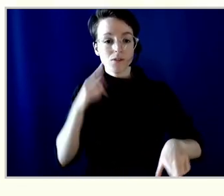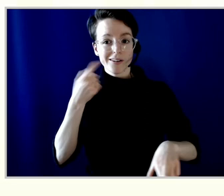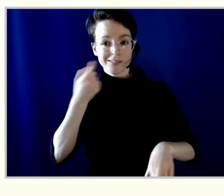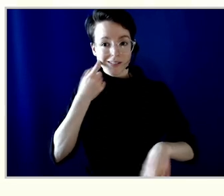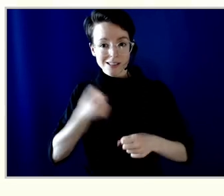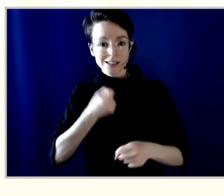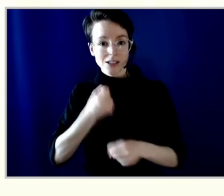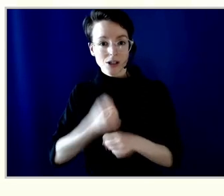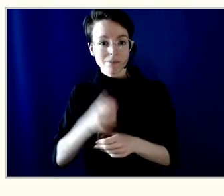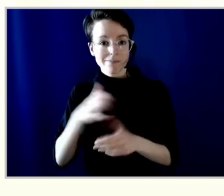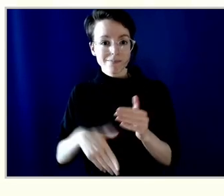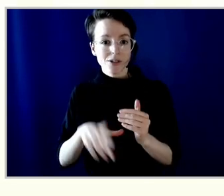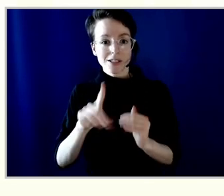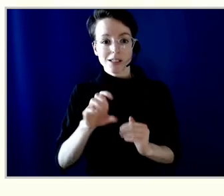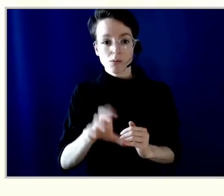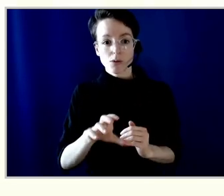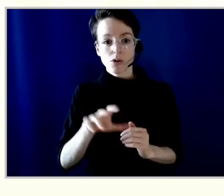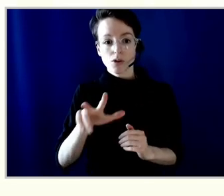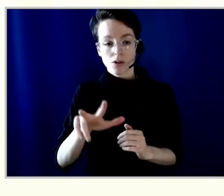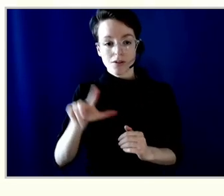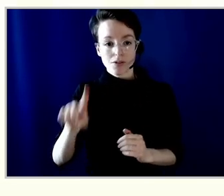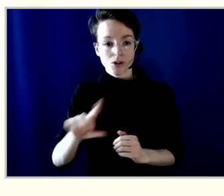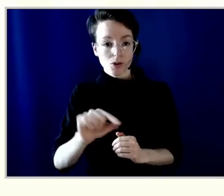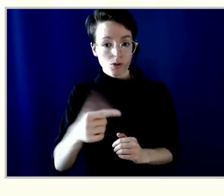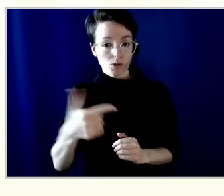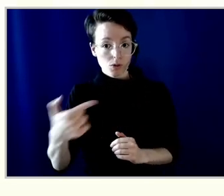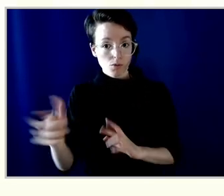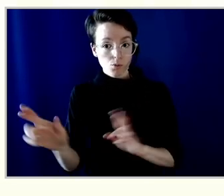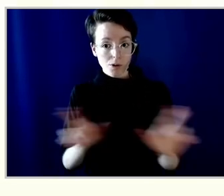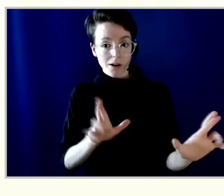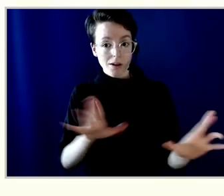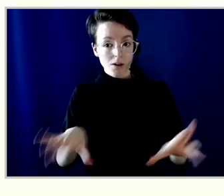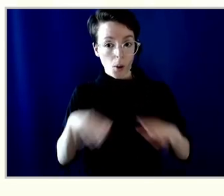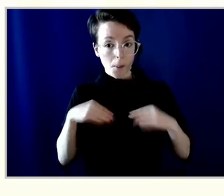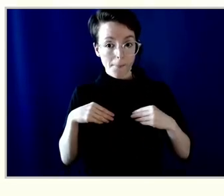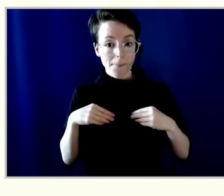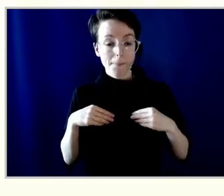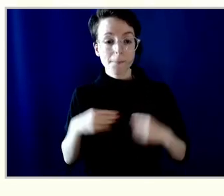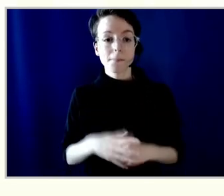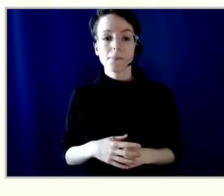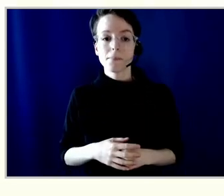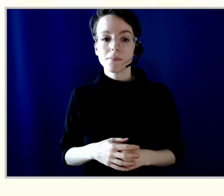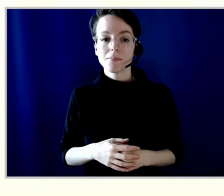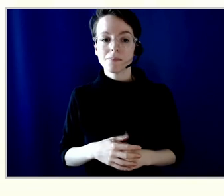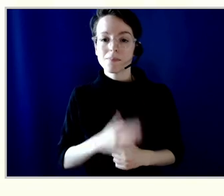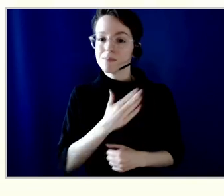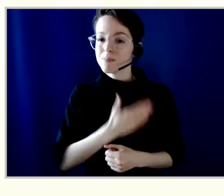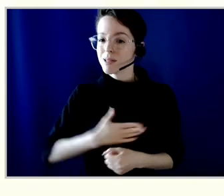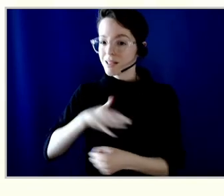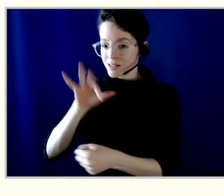31st, 2021 be adopted? Please vote now.